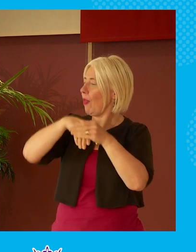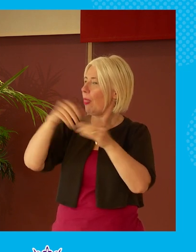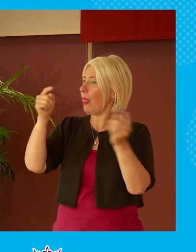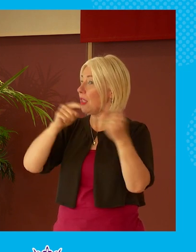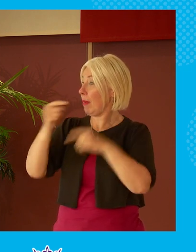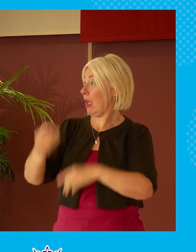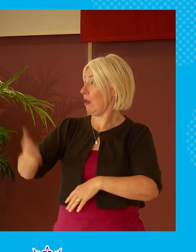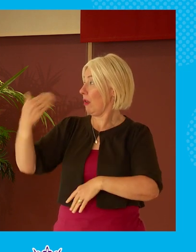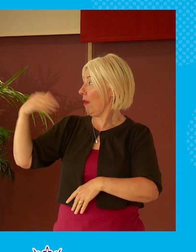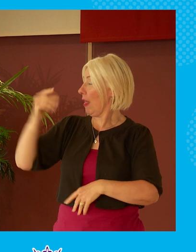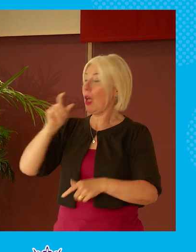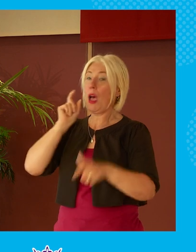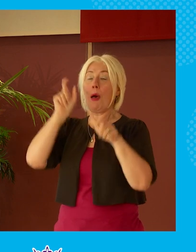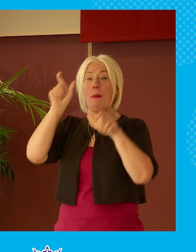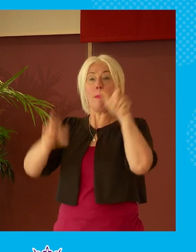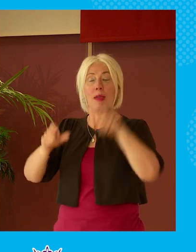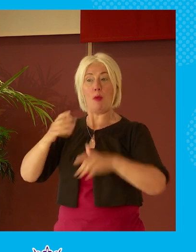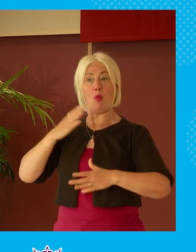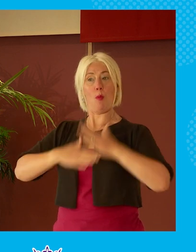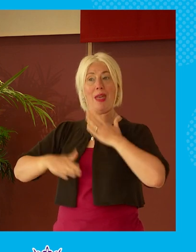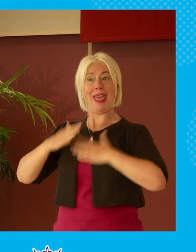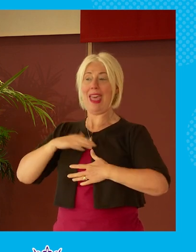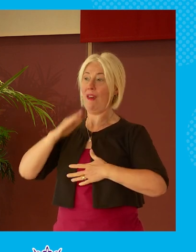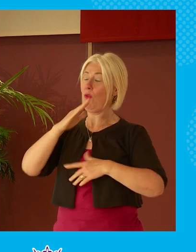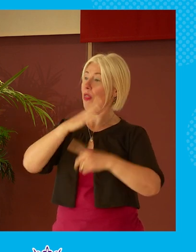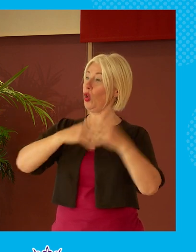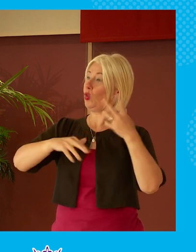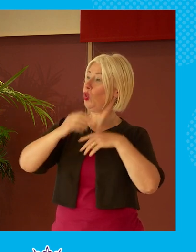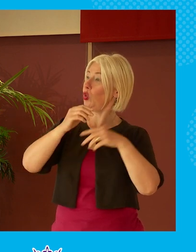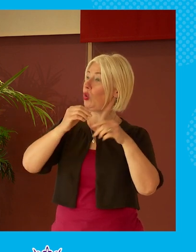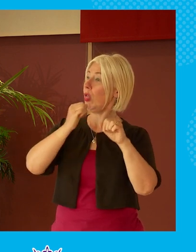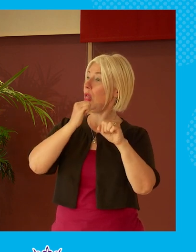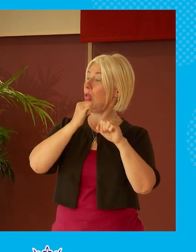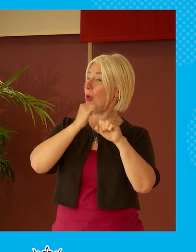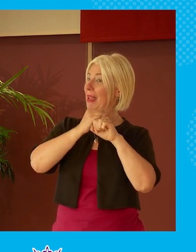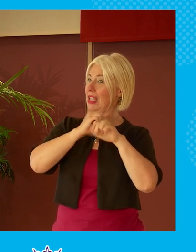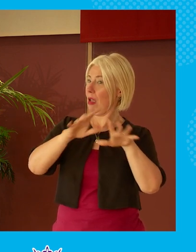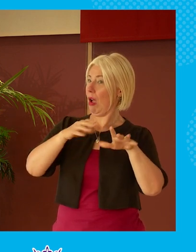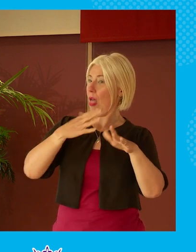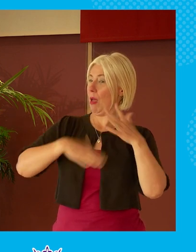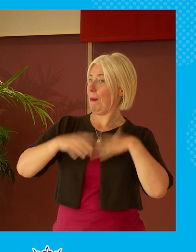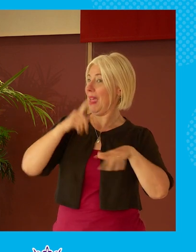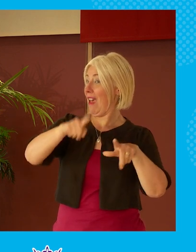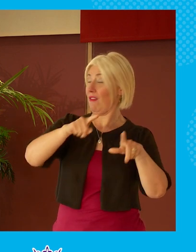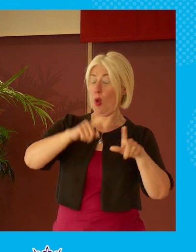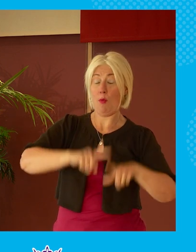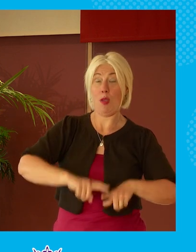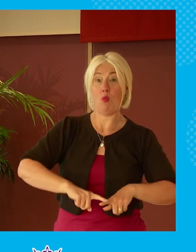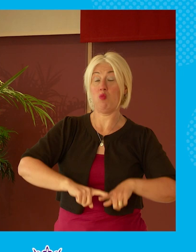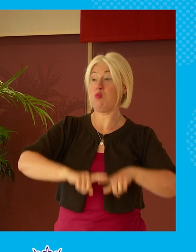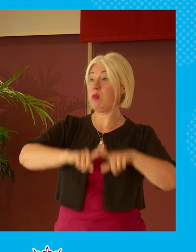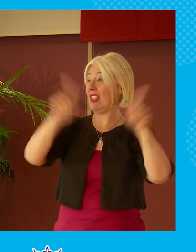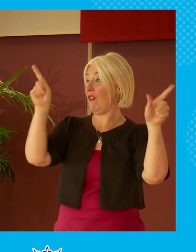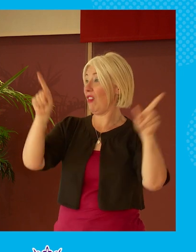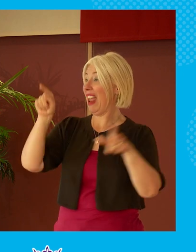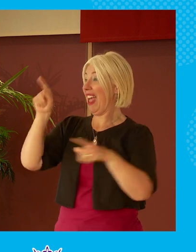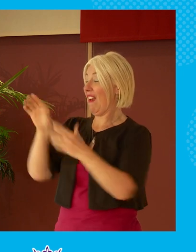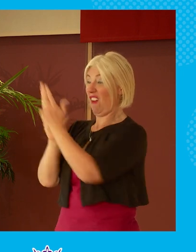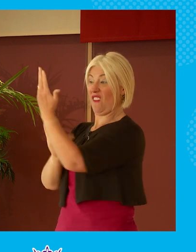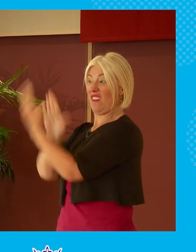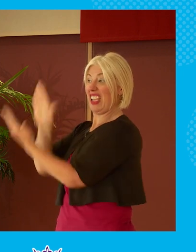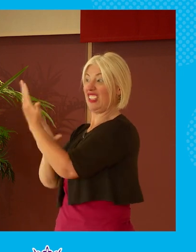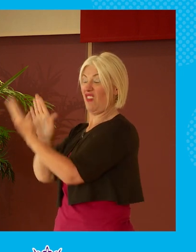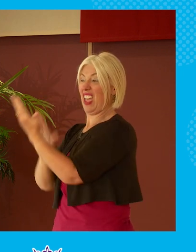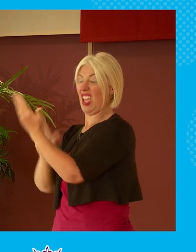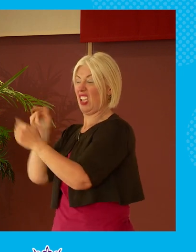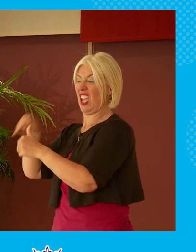that people would behave in a in a social media context in a way that they would never behave if they were in front of you in a